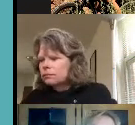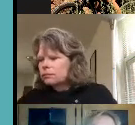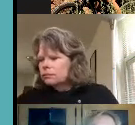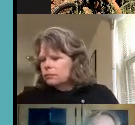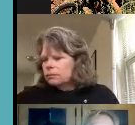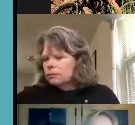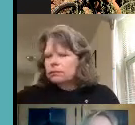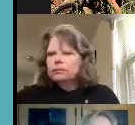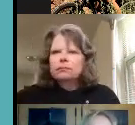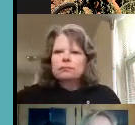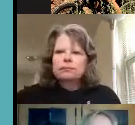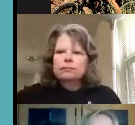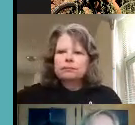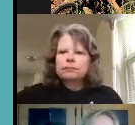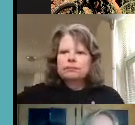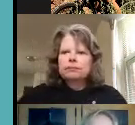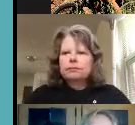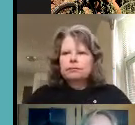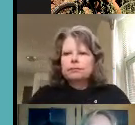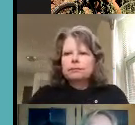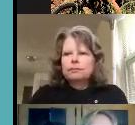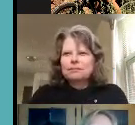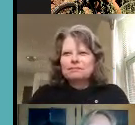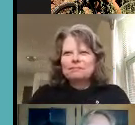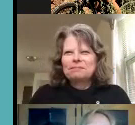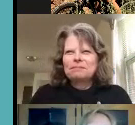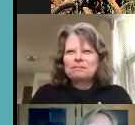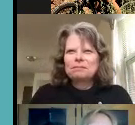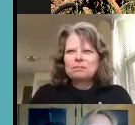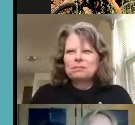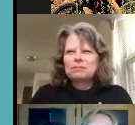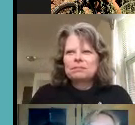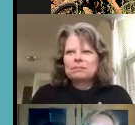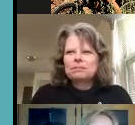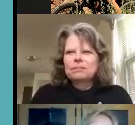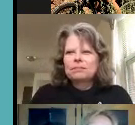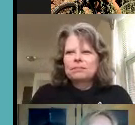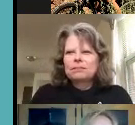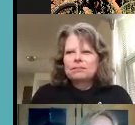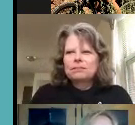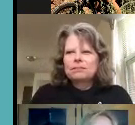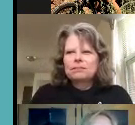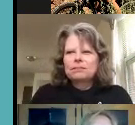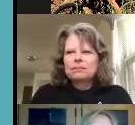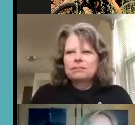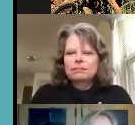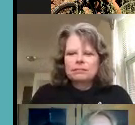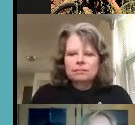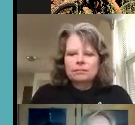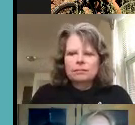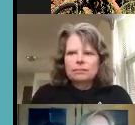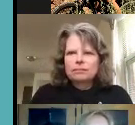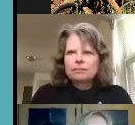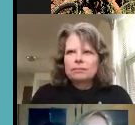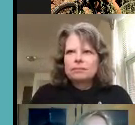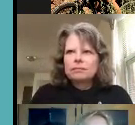definition of deaf blindness in its entirety on um in the application but for our um use today